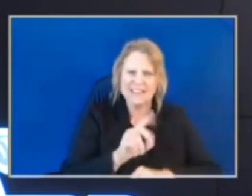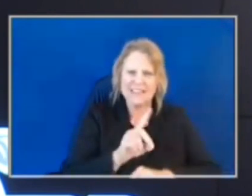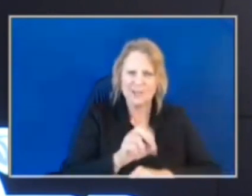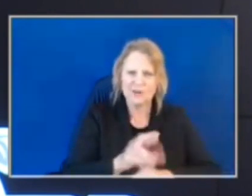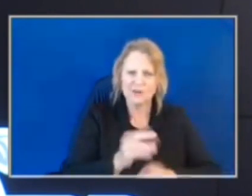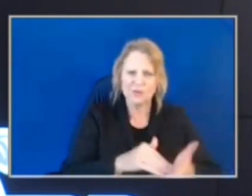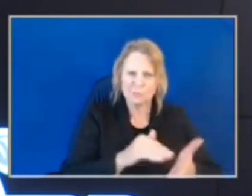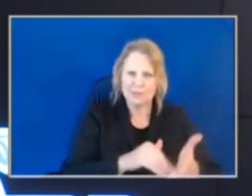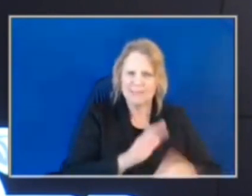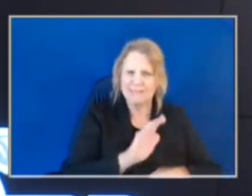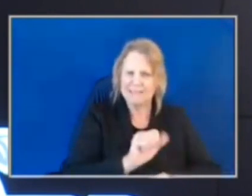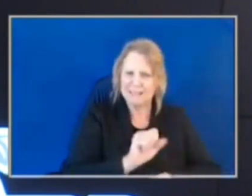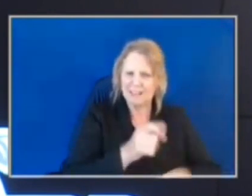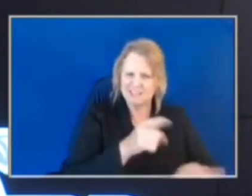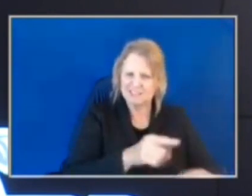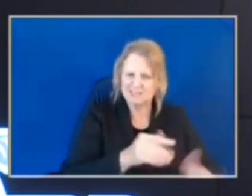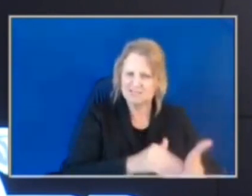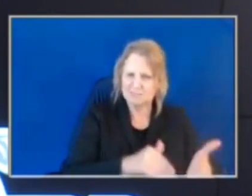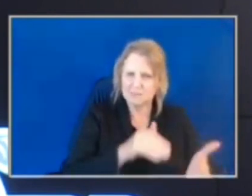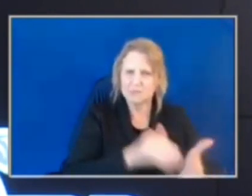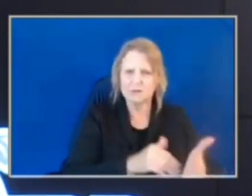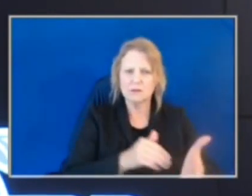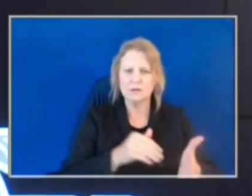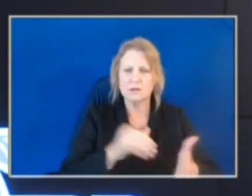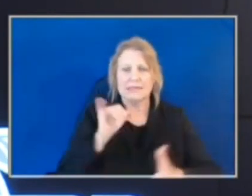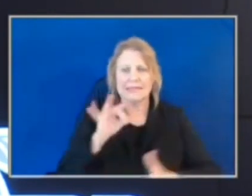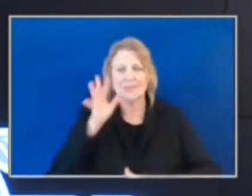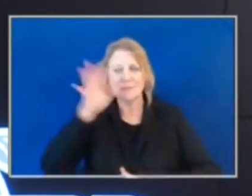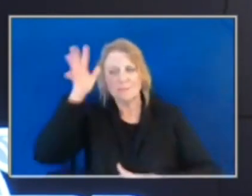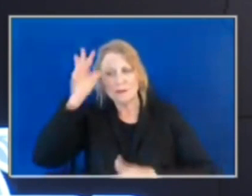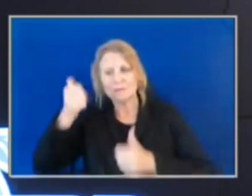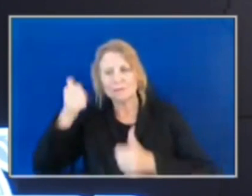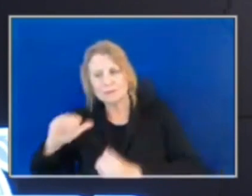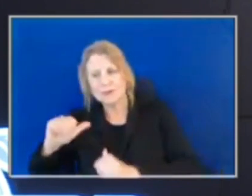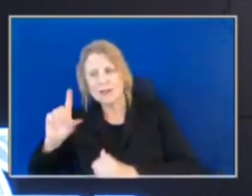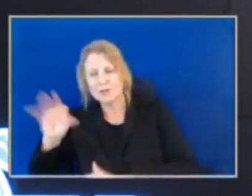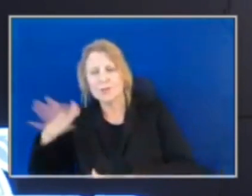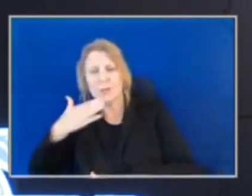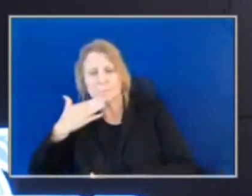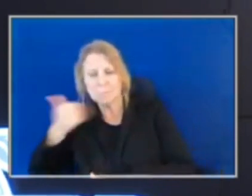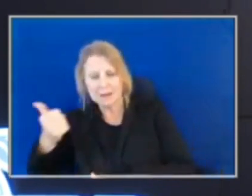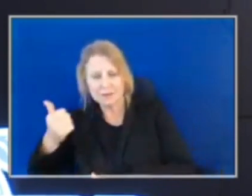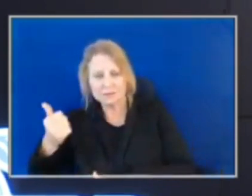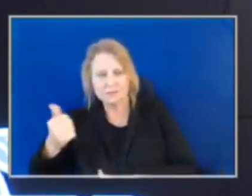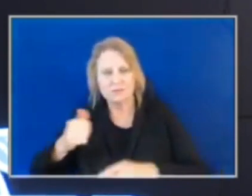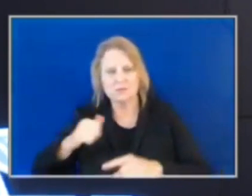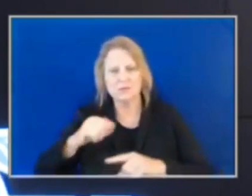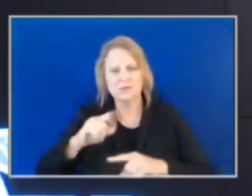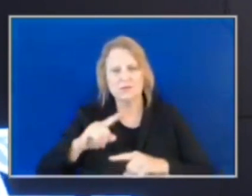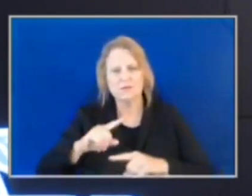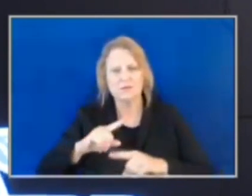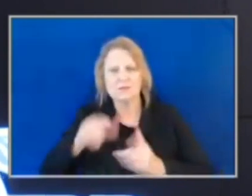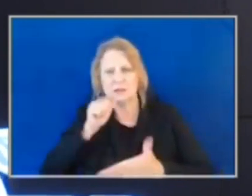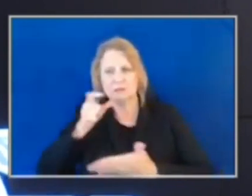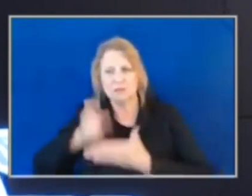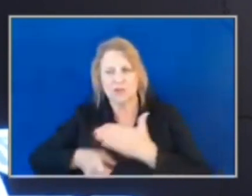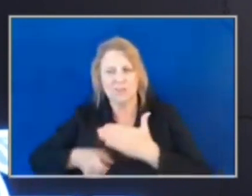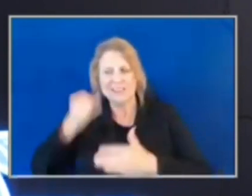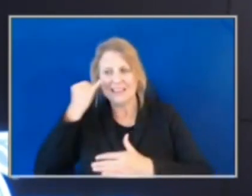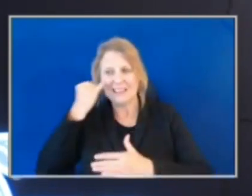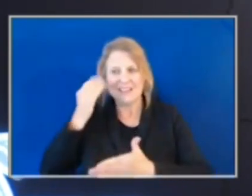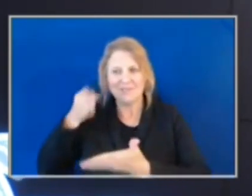is working and trying to do their best, you know, not likely of getting charged. But if we see that that parent is